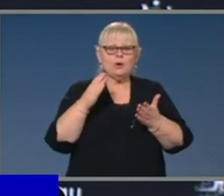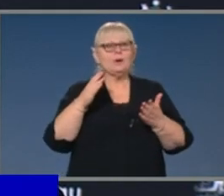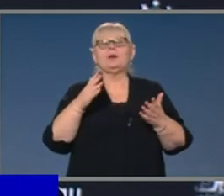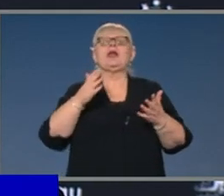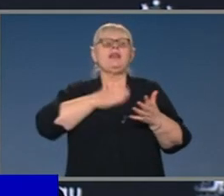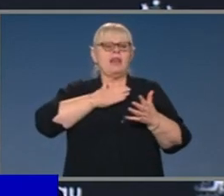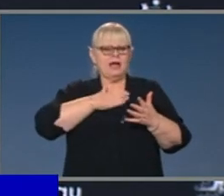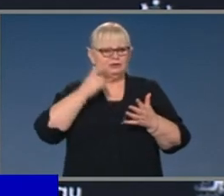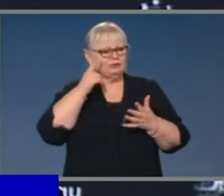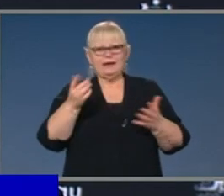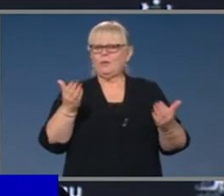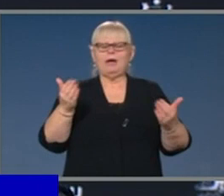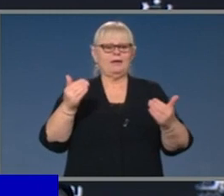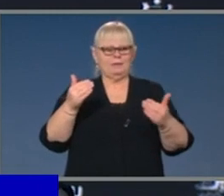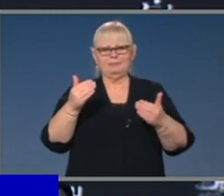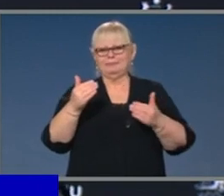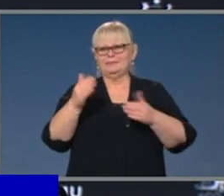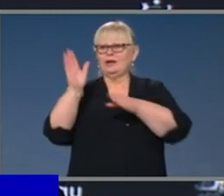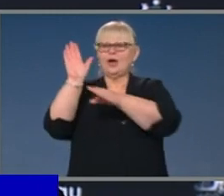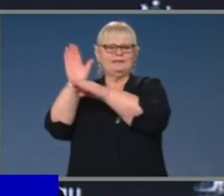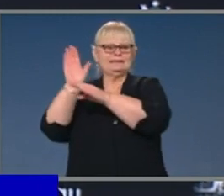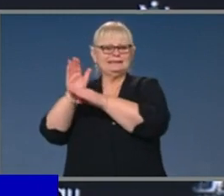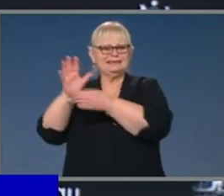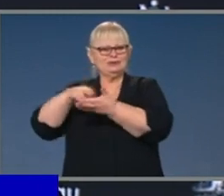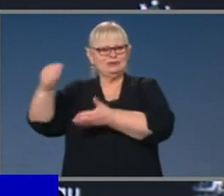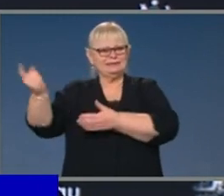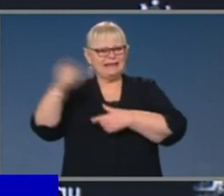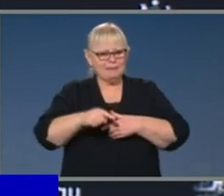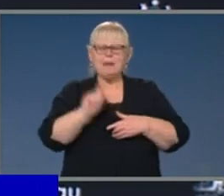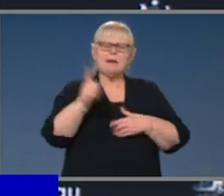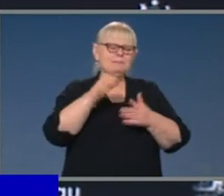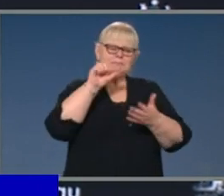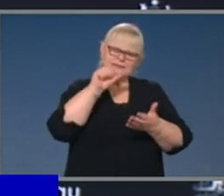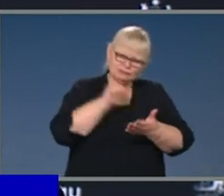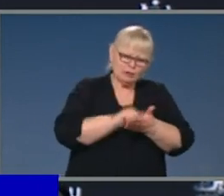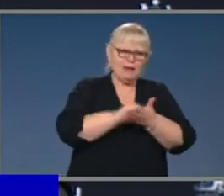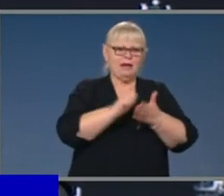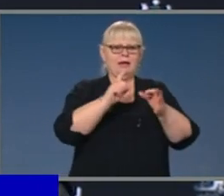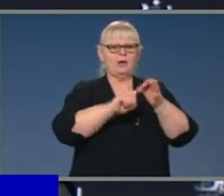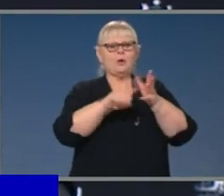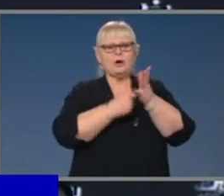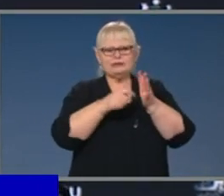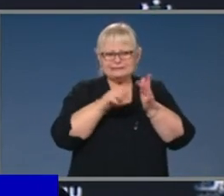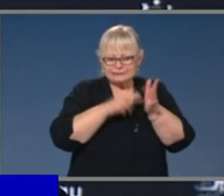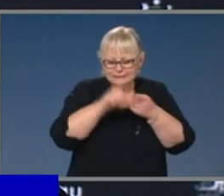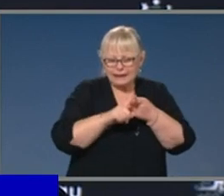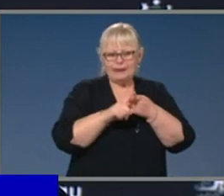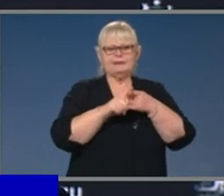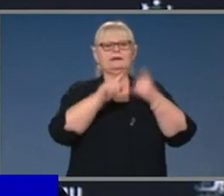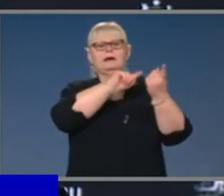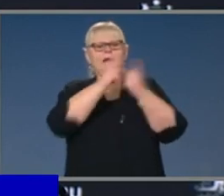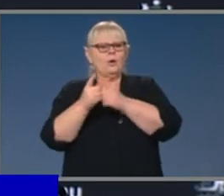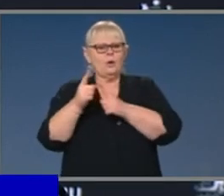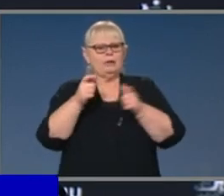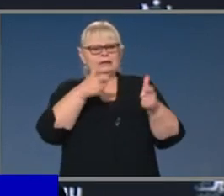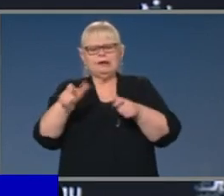happening again, but it has to be done with the appropriate quarantine entry arrangements and biosecurity and all of those matters being addressed. And